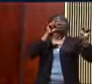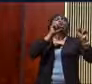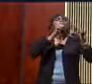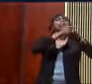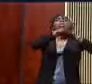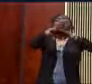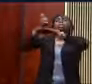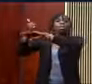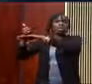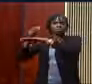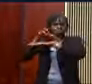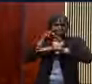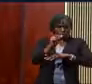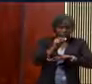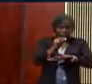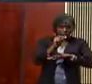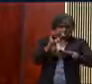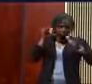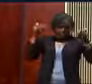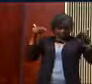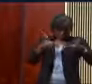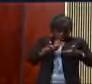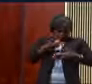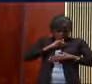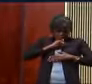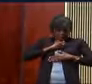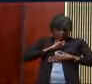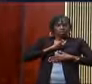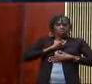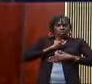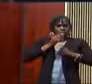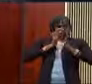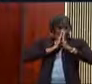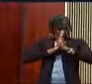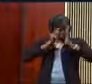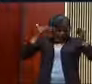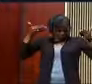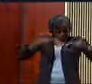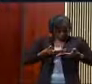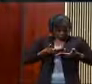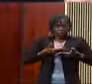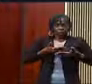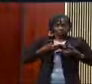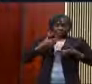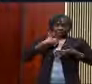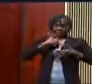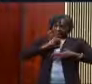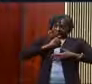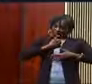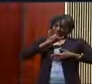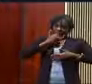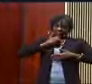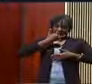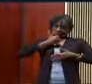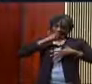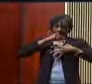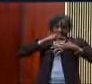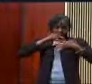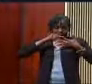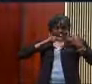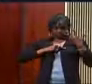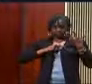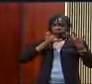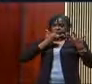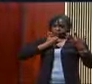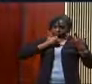But prayer says you've got to deal with you if you want to be free of what brought you where